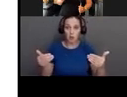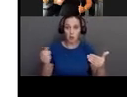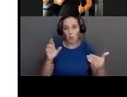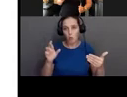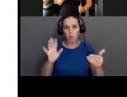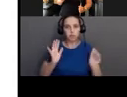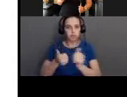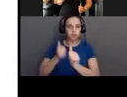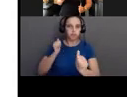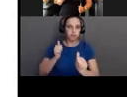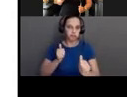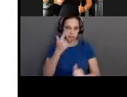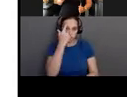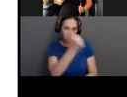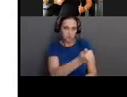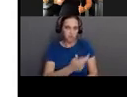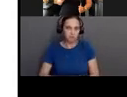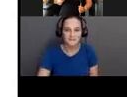or not.